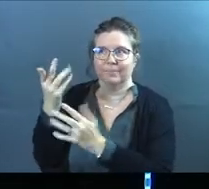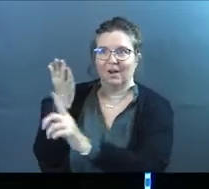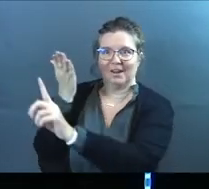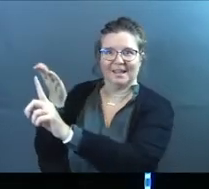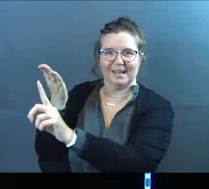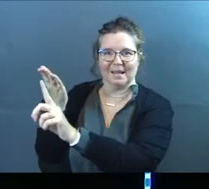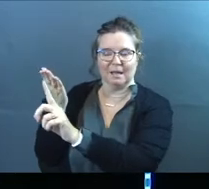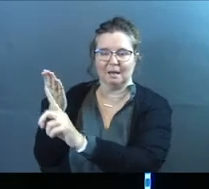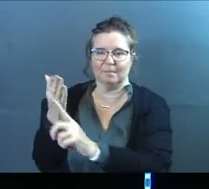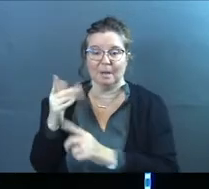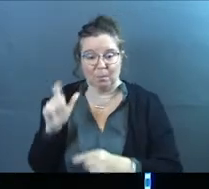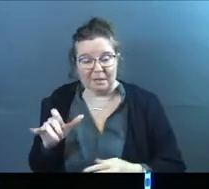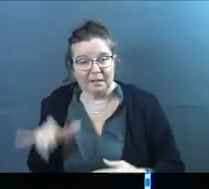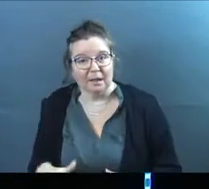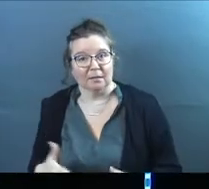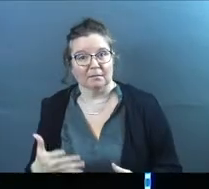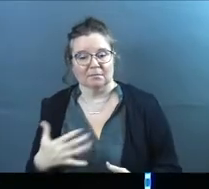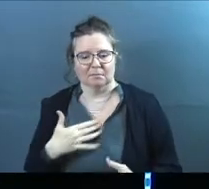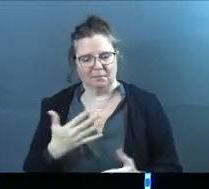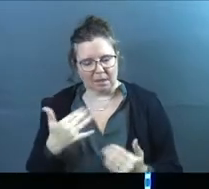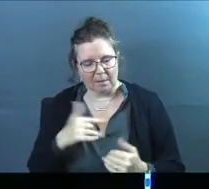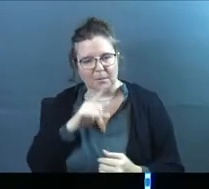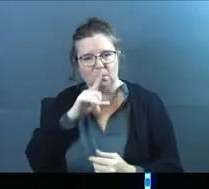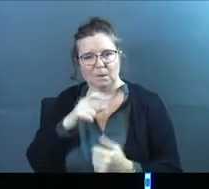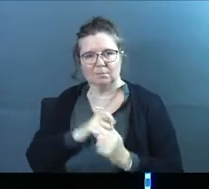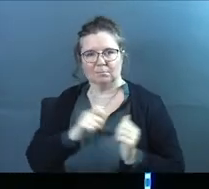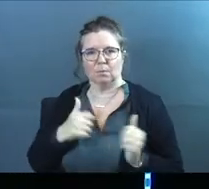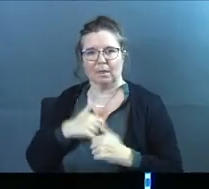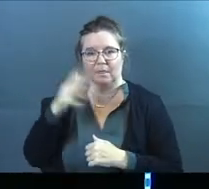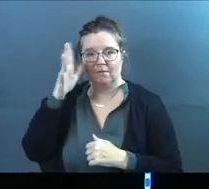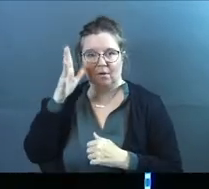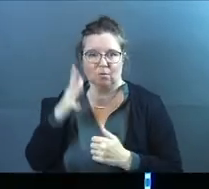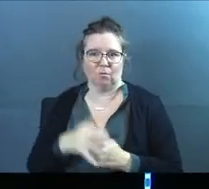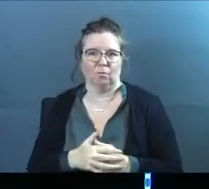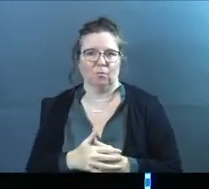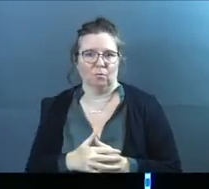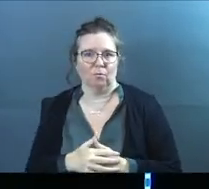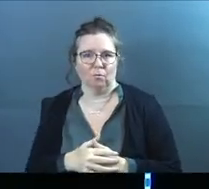intimidating, right? It's like, no, but we need it. It's like, come be real with the father.